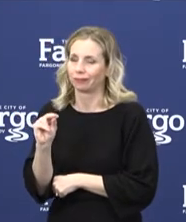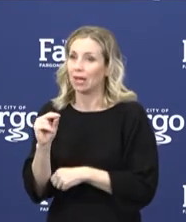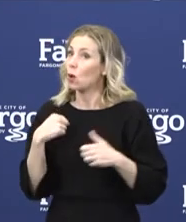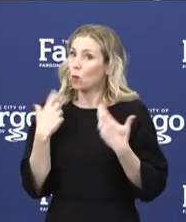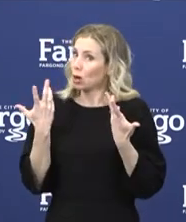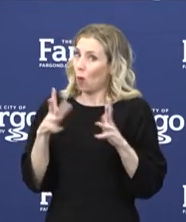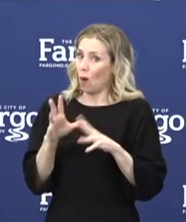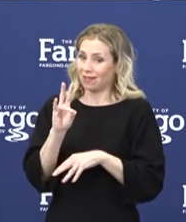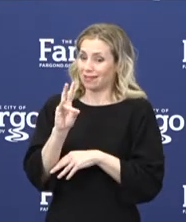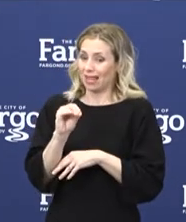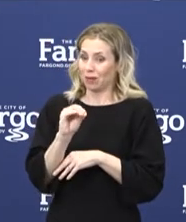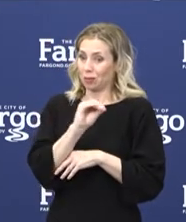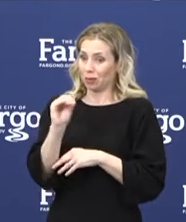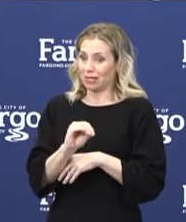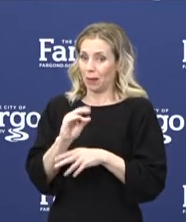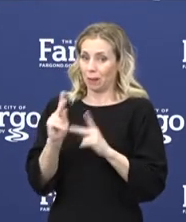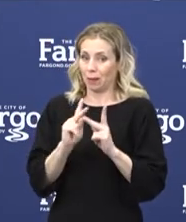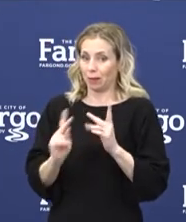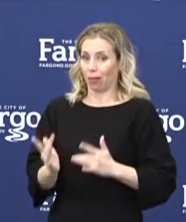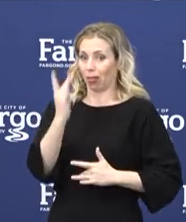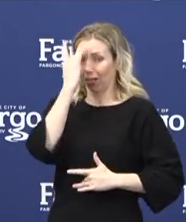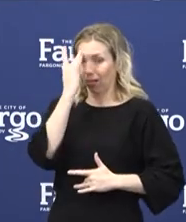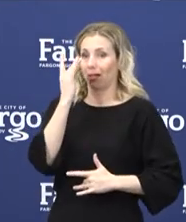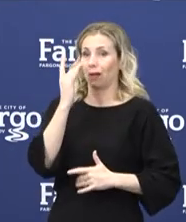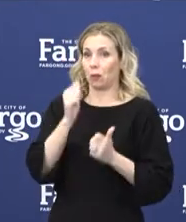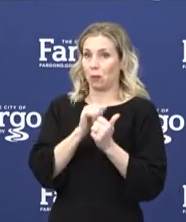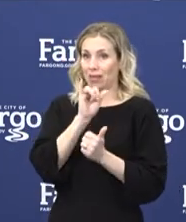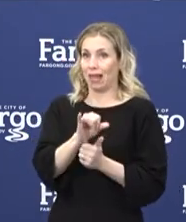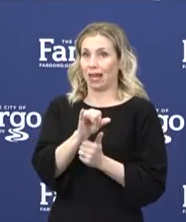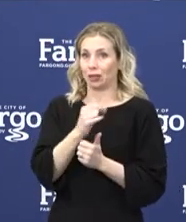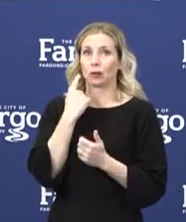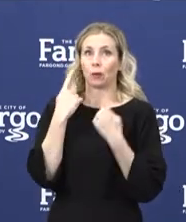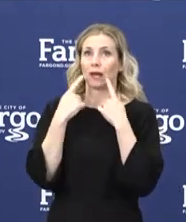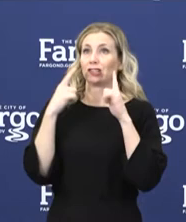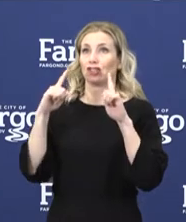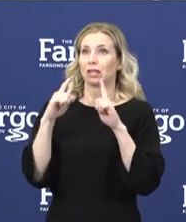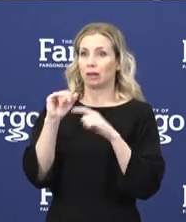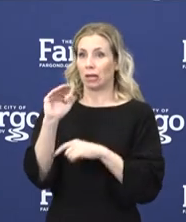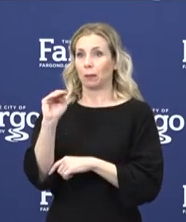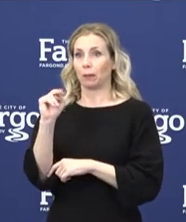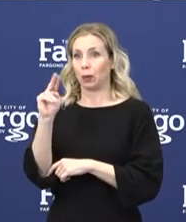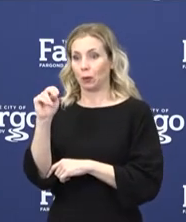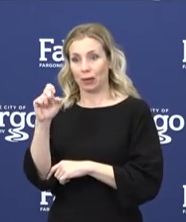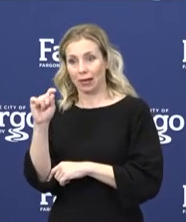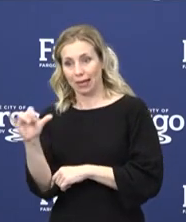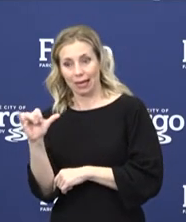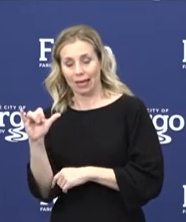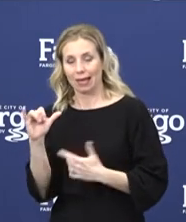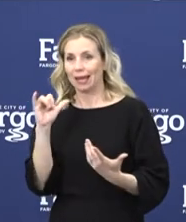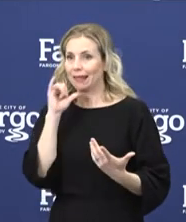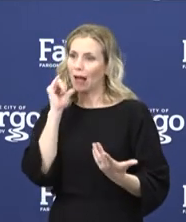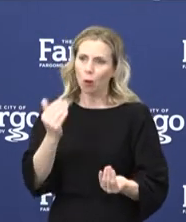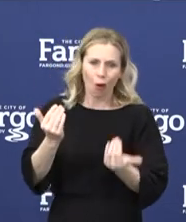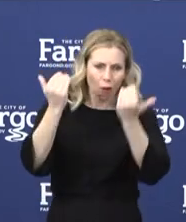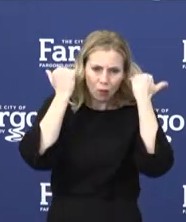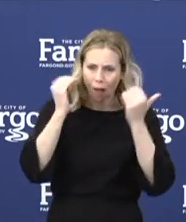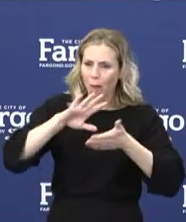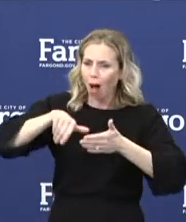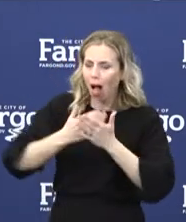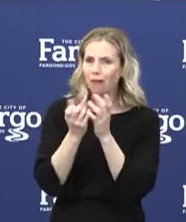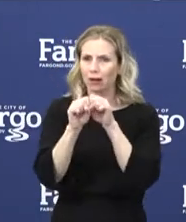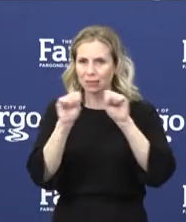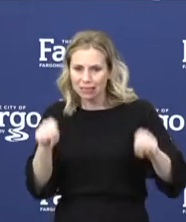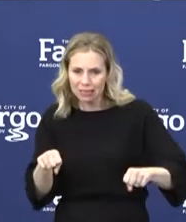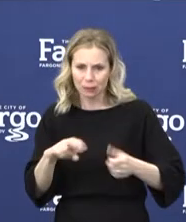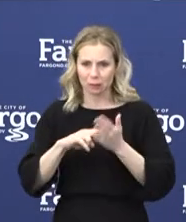COVID-19 to achieve that herd immunity, which would really overwhelm our healthcare systems and would really lead to